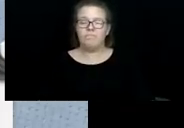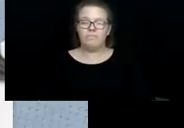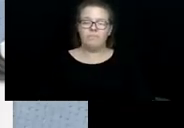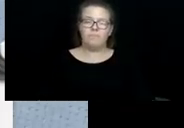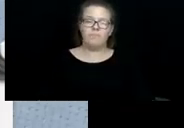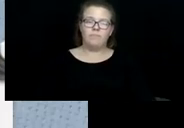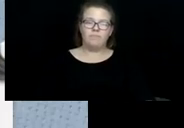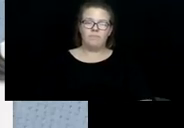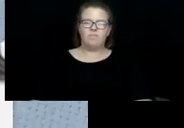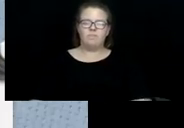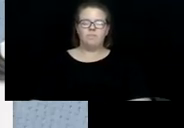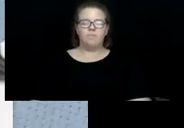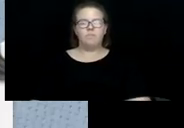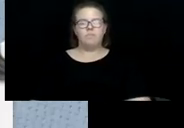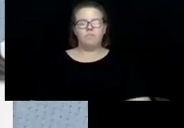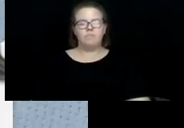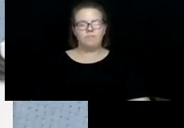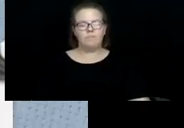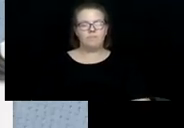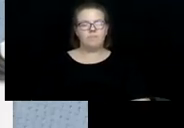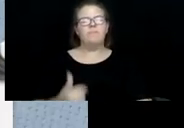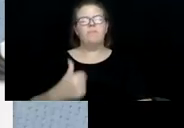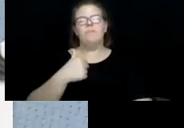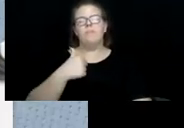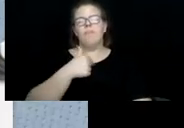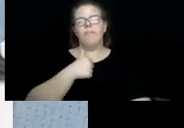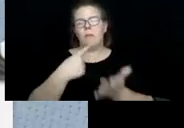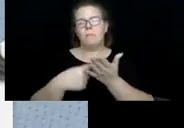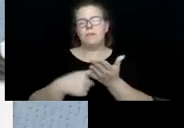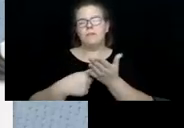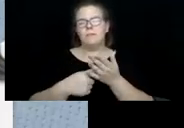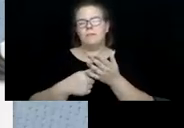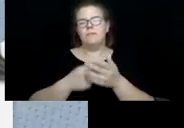I'm going to to talk about Caregiver Services.